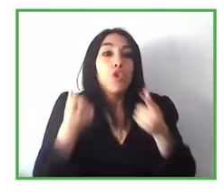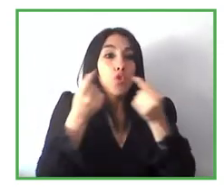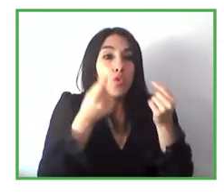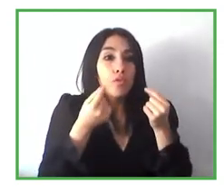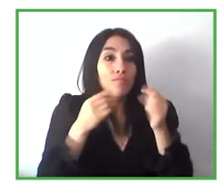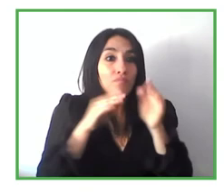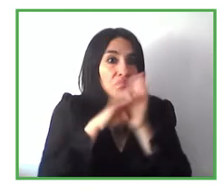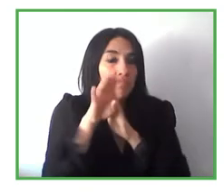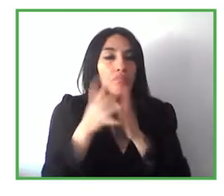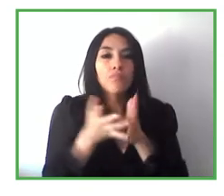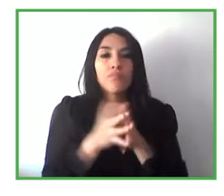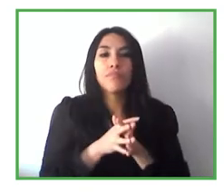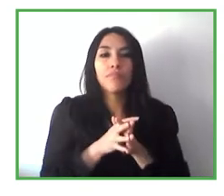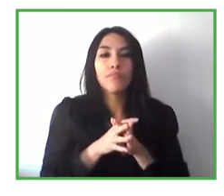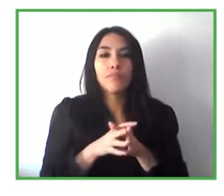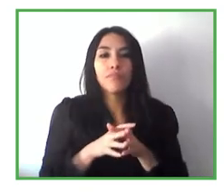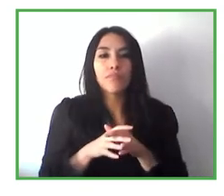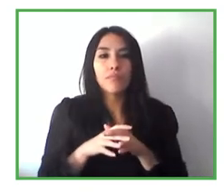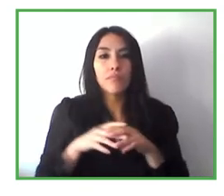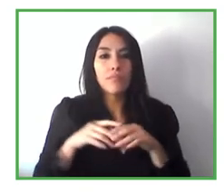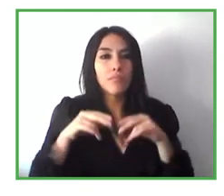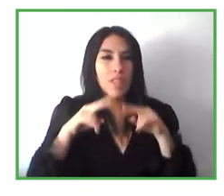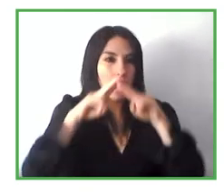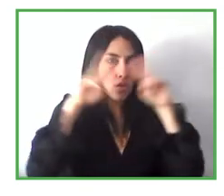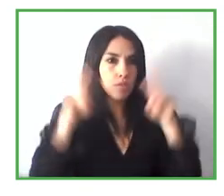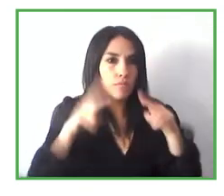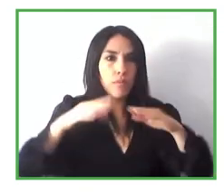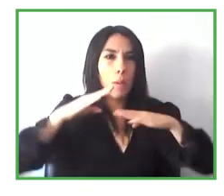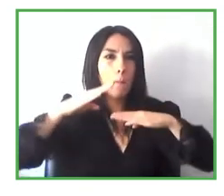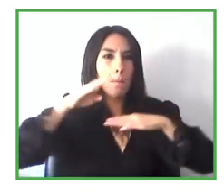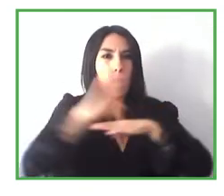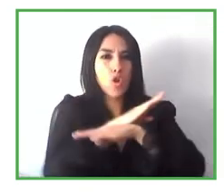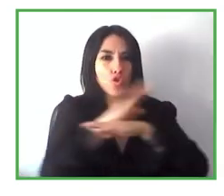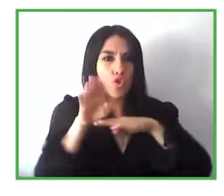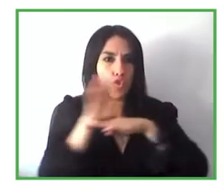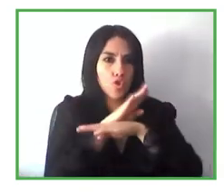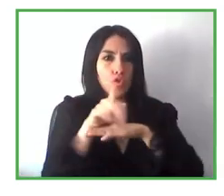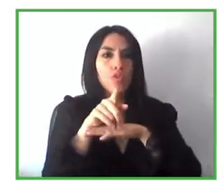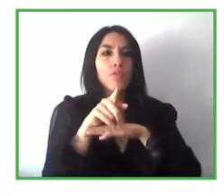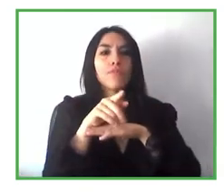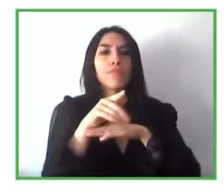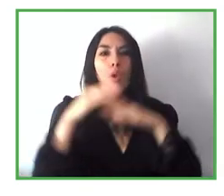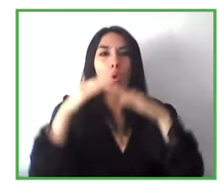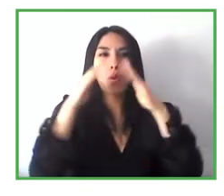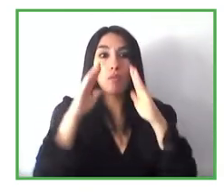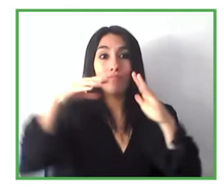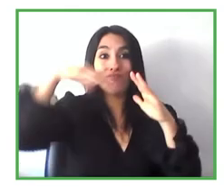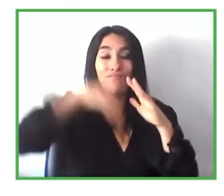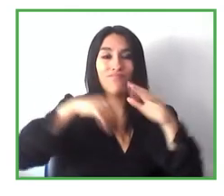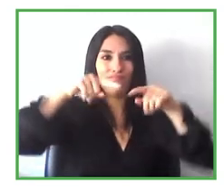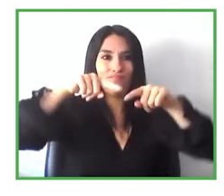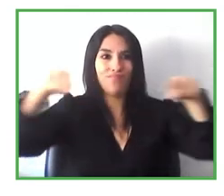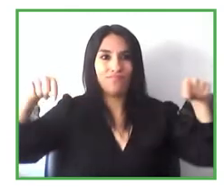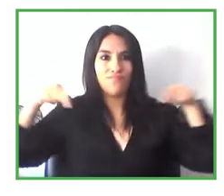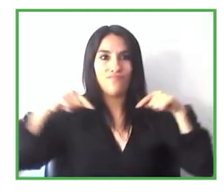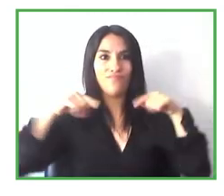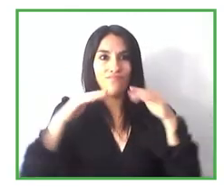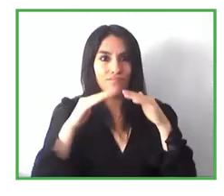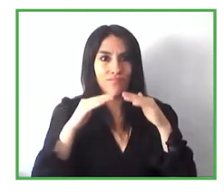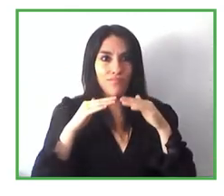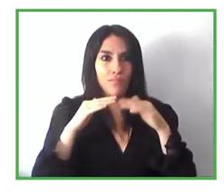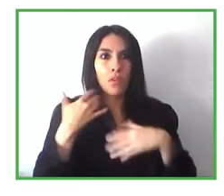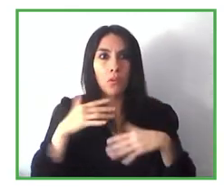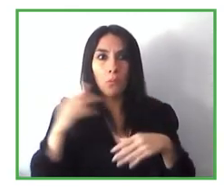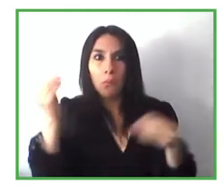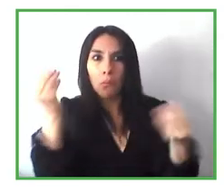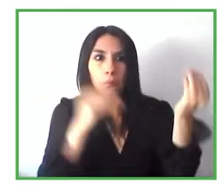with the cluster, and this is being introduced in the sensors. There